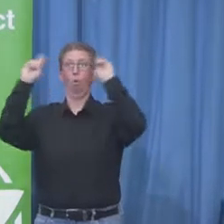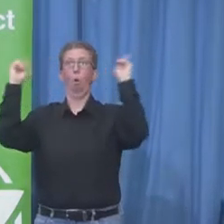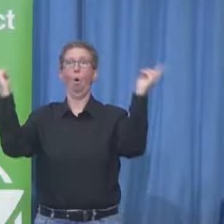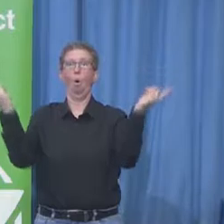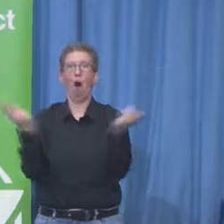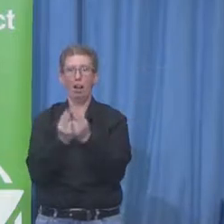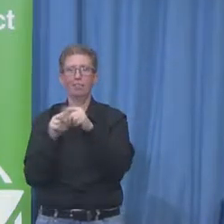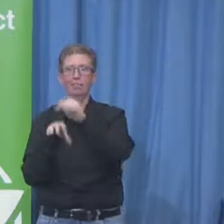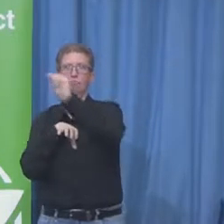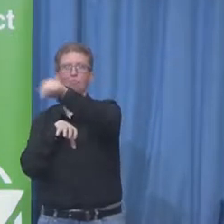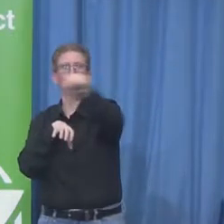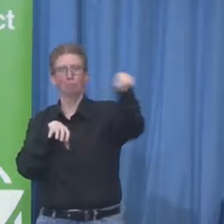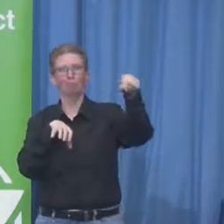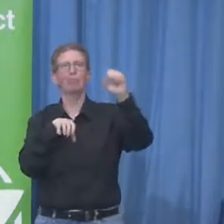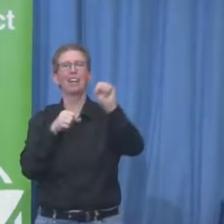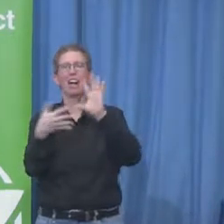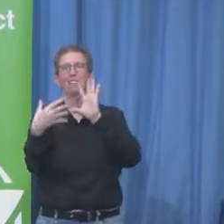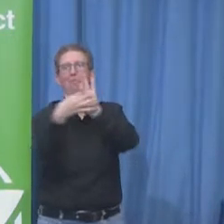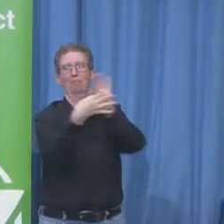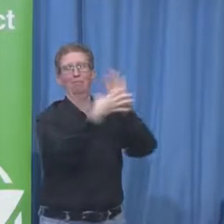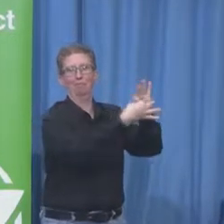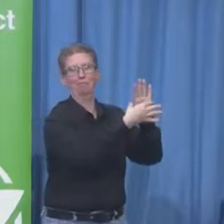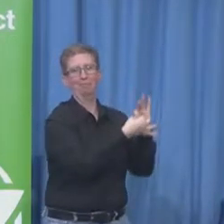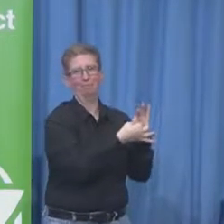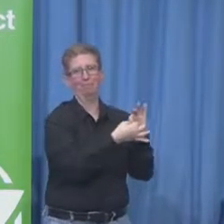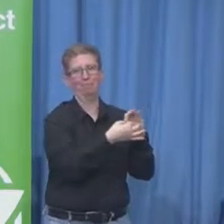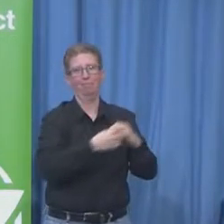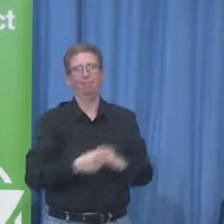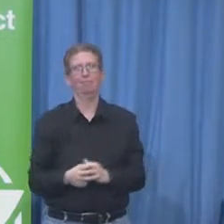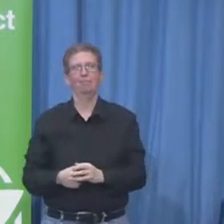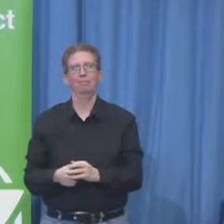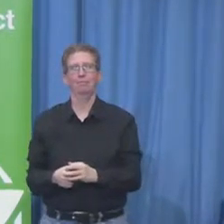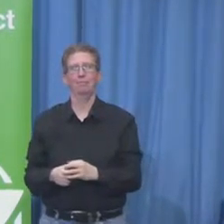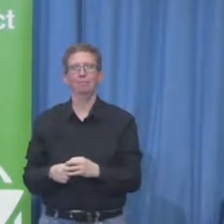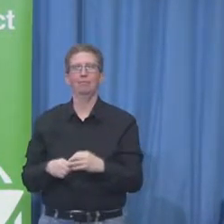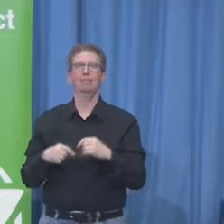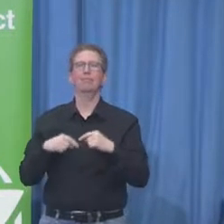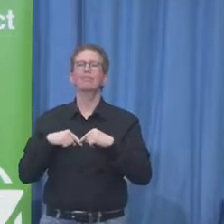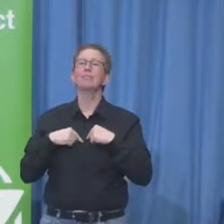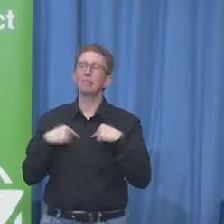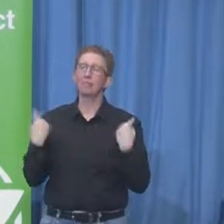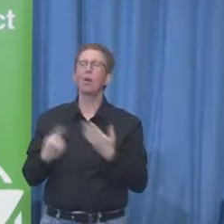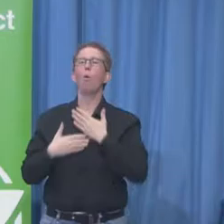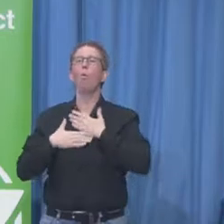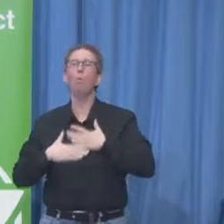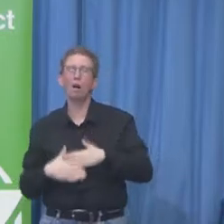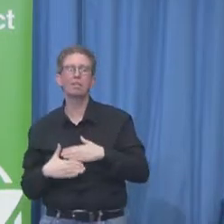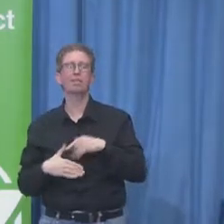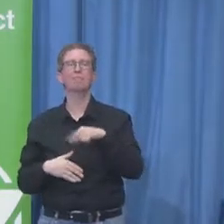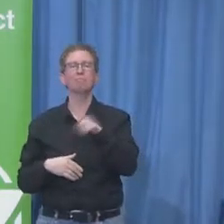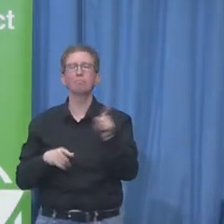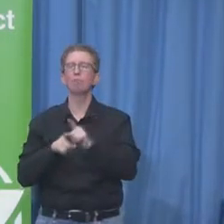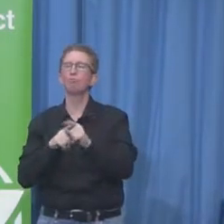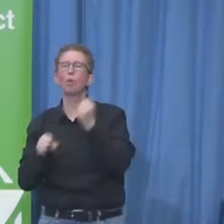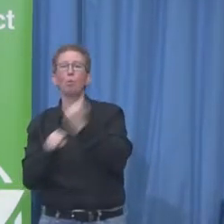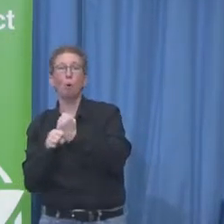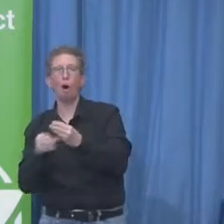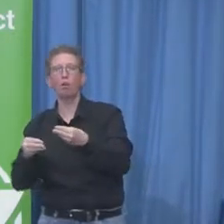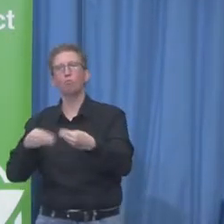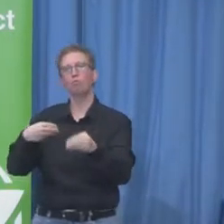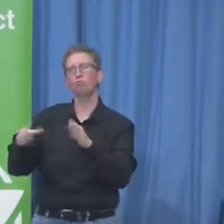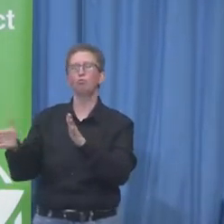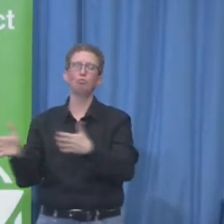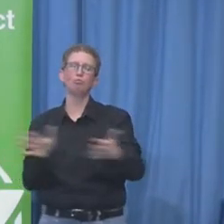technology to work in a way that's flexible and works for them? That was our original premise. So what we did was